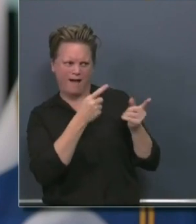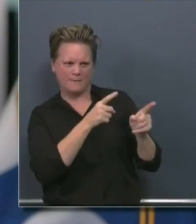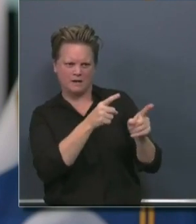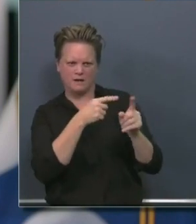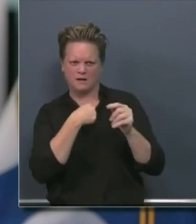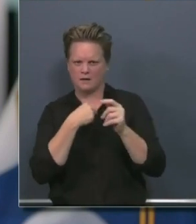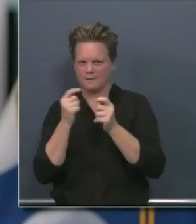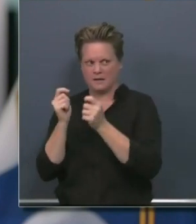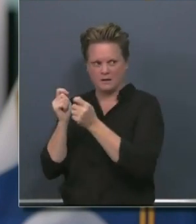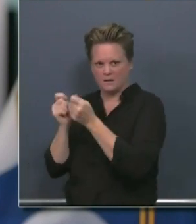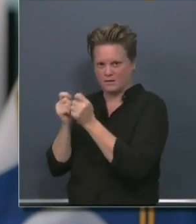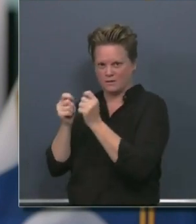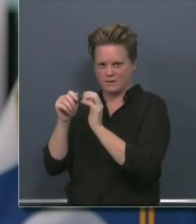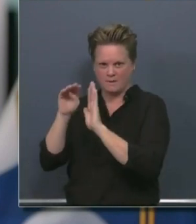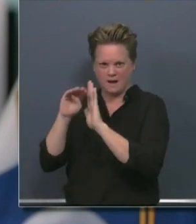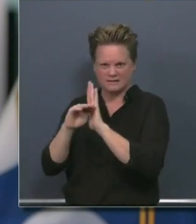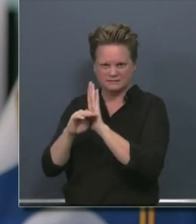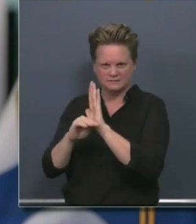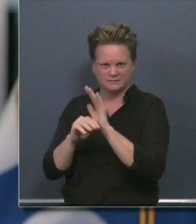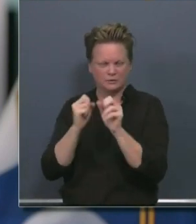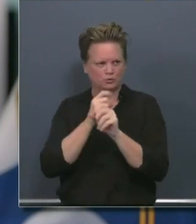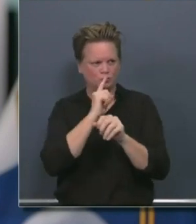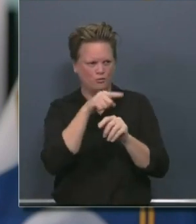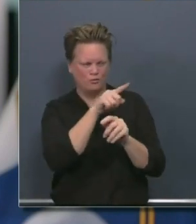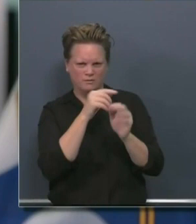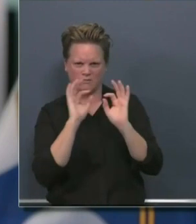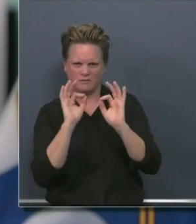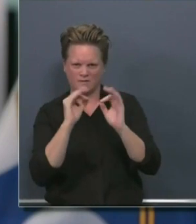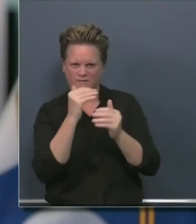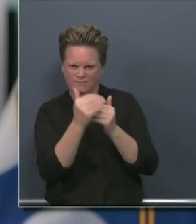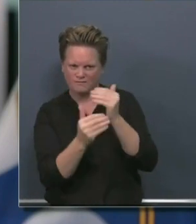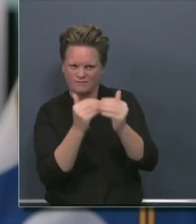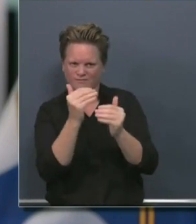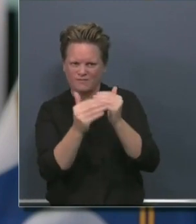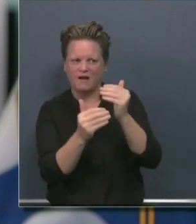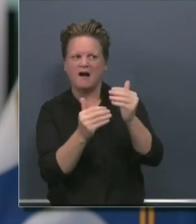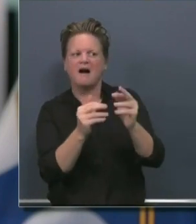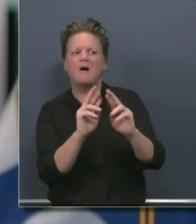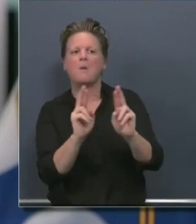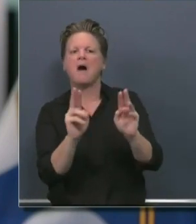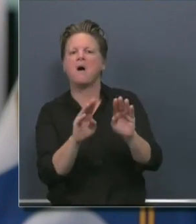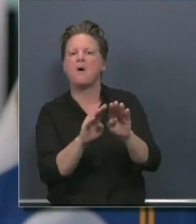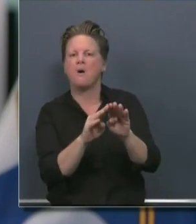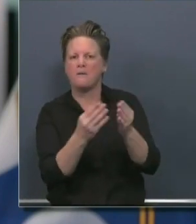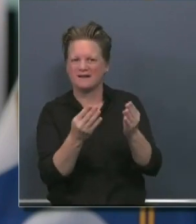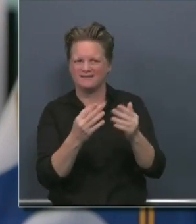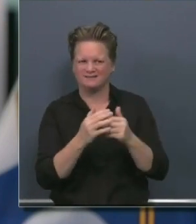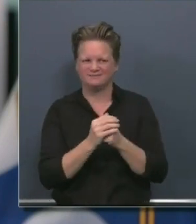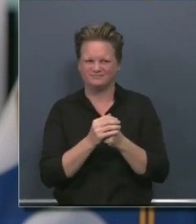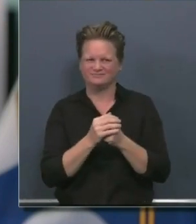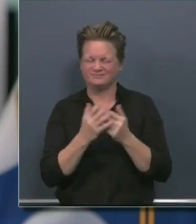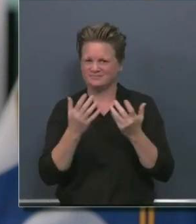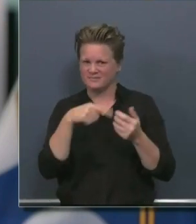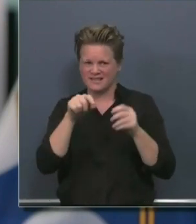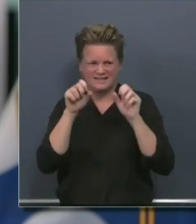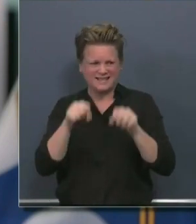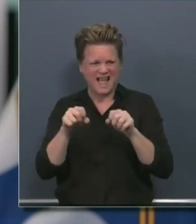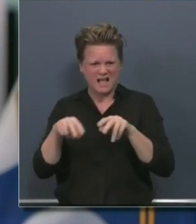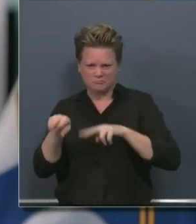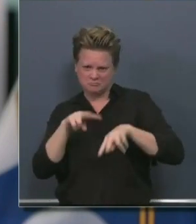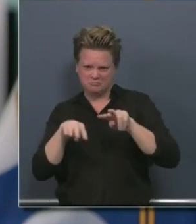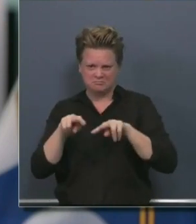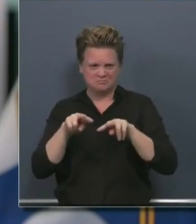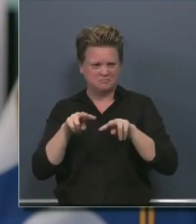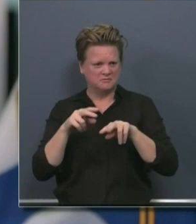guidelines for these regional, uh, variations, uh, that, uh, can be self attested towards or two. Uh, but